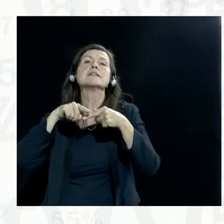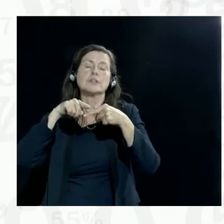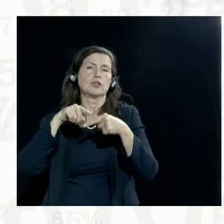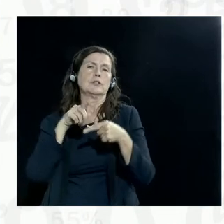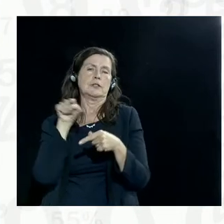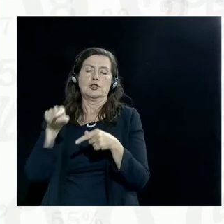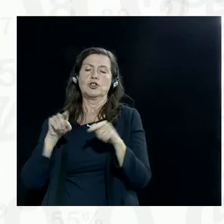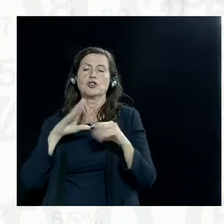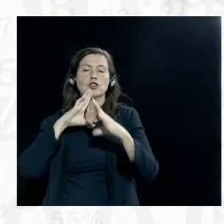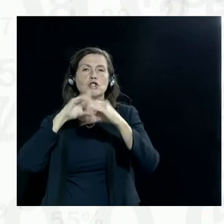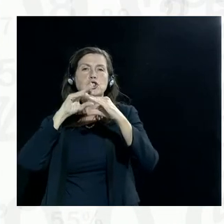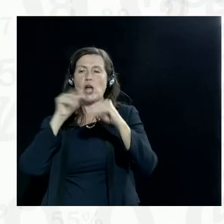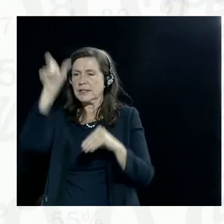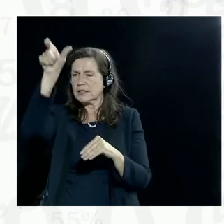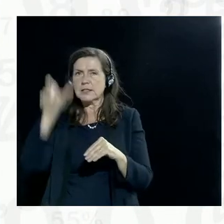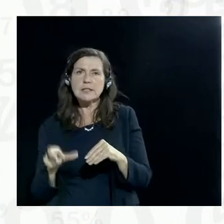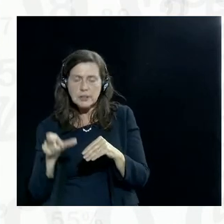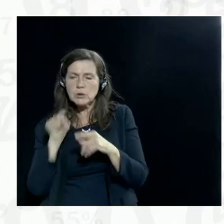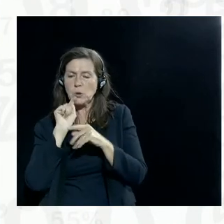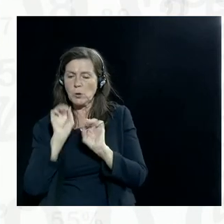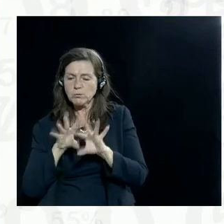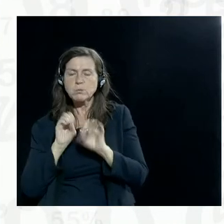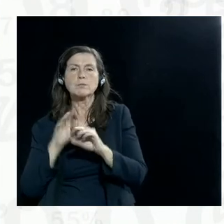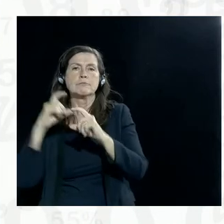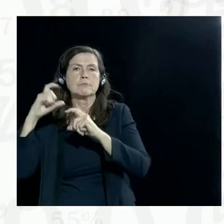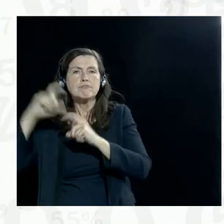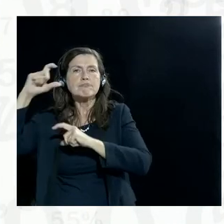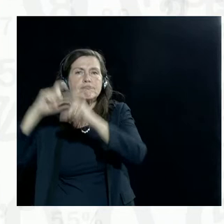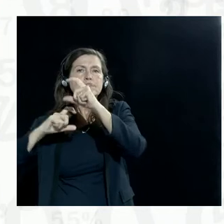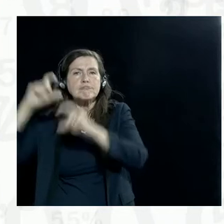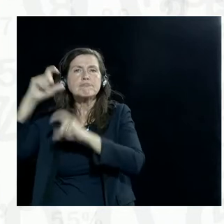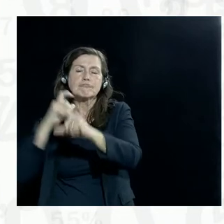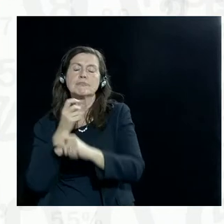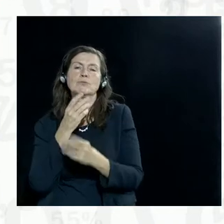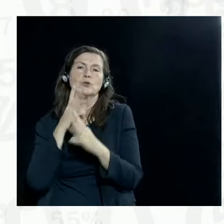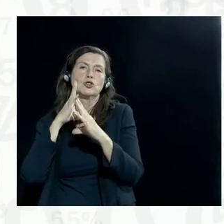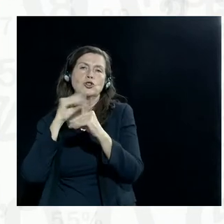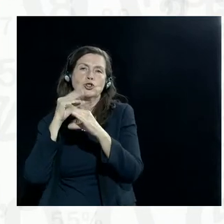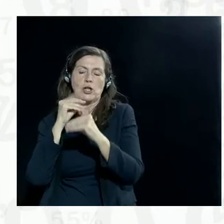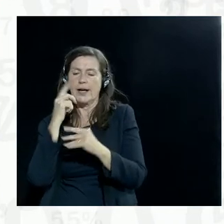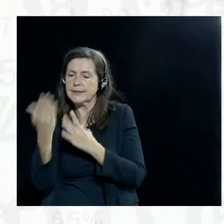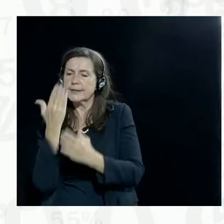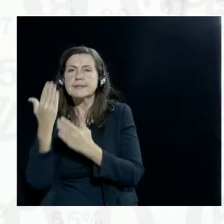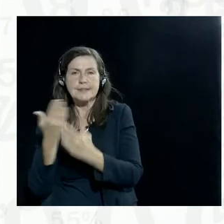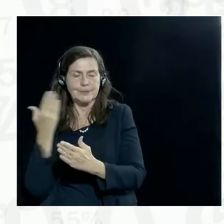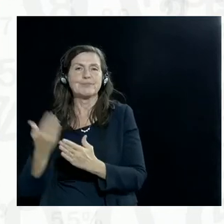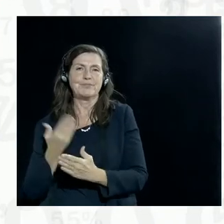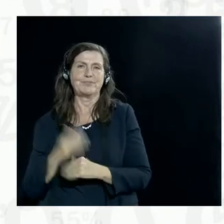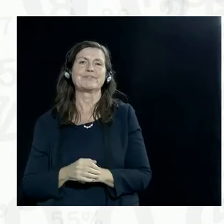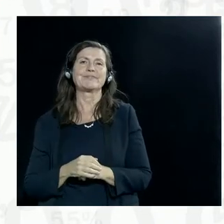our virtual platform. For any questions and comments, you'll find that on the session page. Please note your country